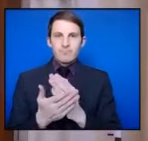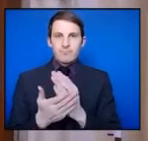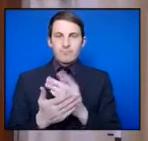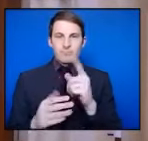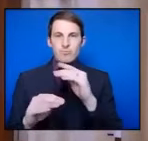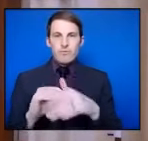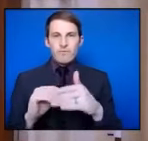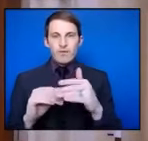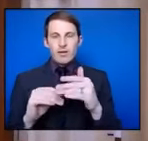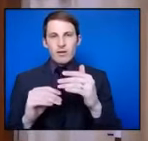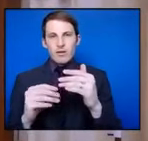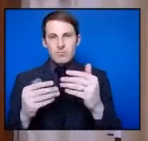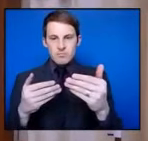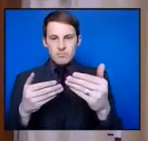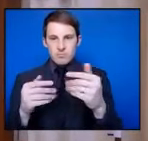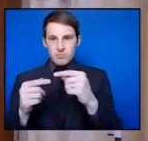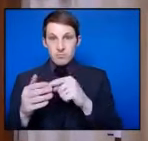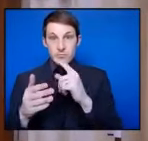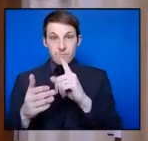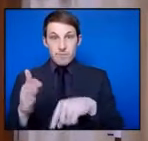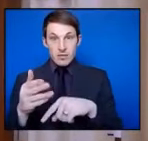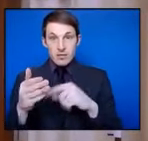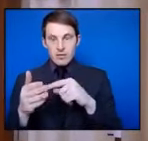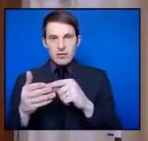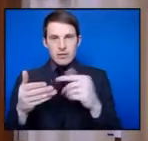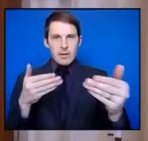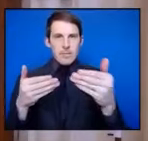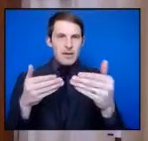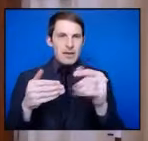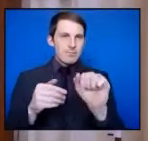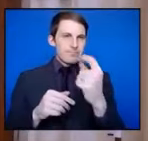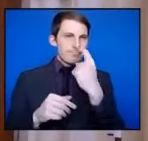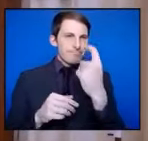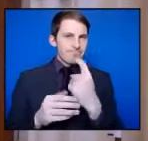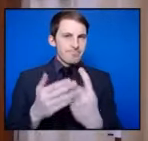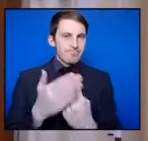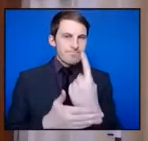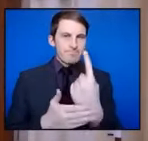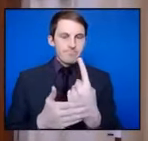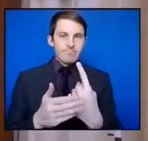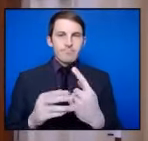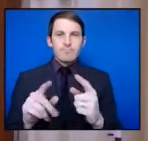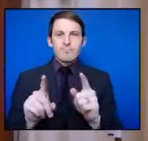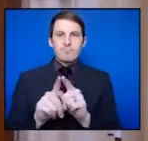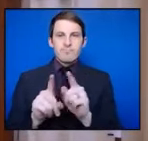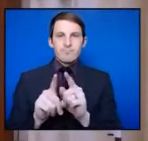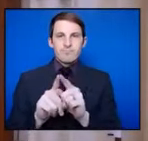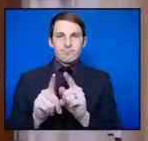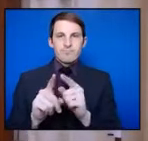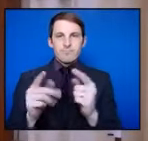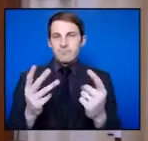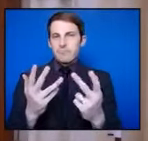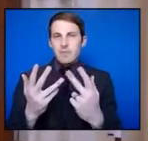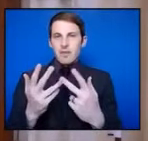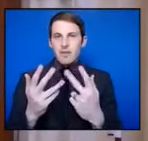looking at a fine compared to another offence, whether it's